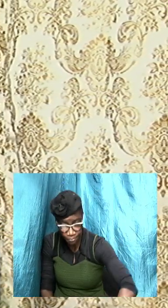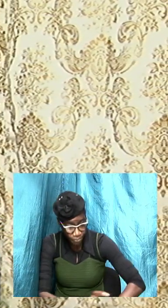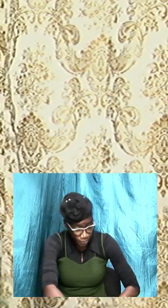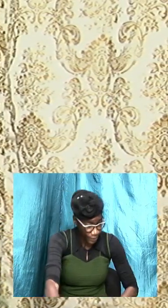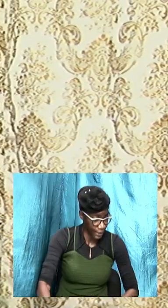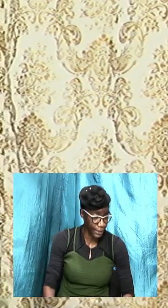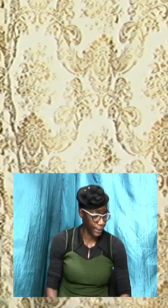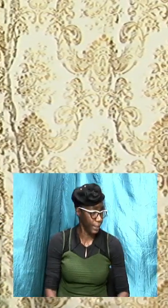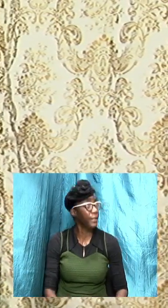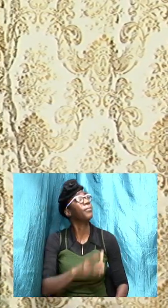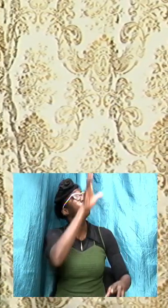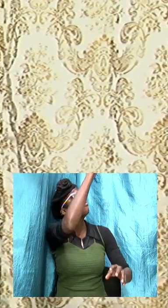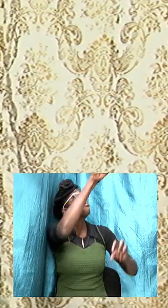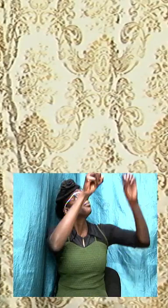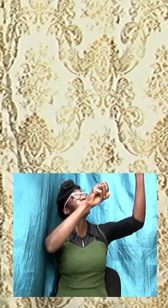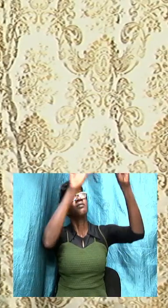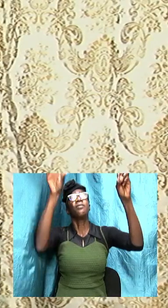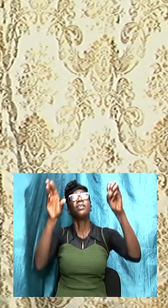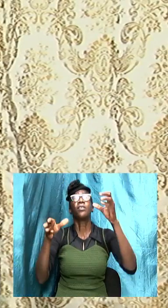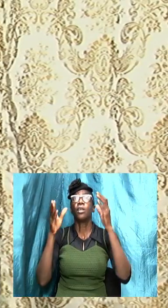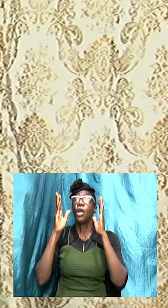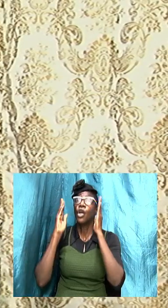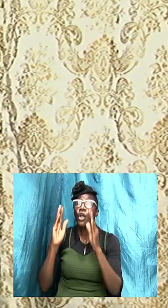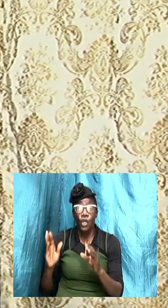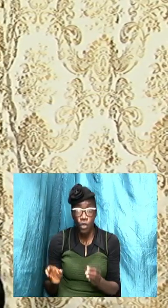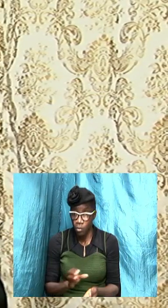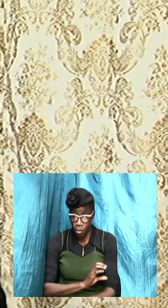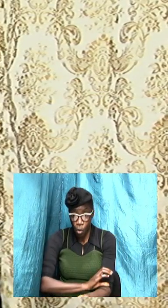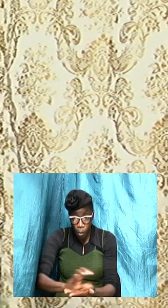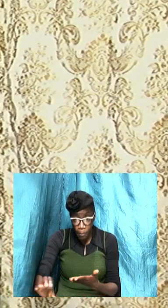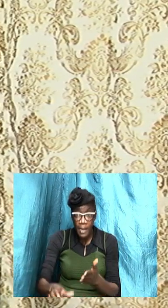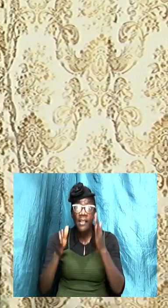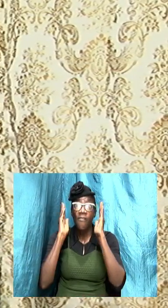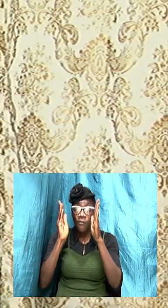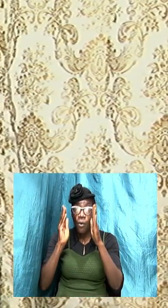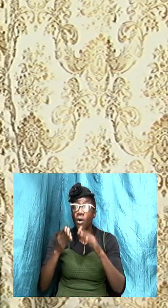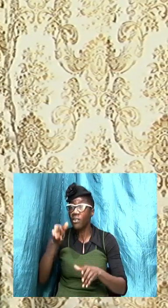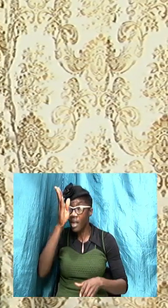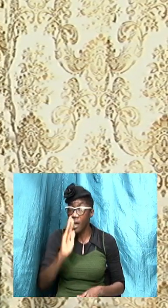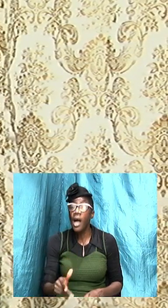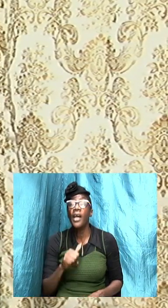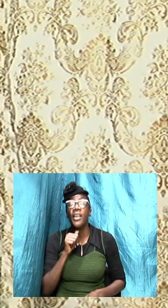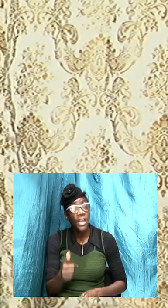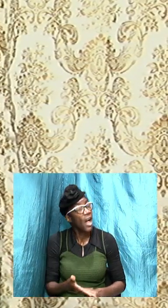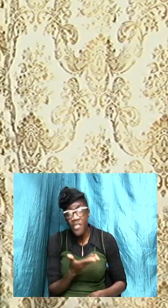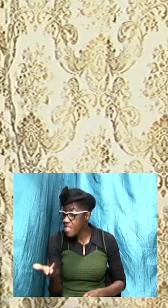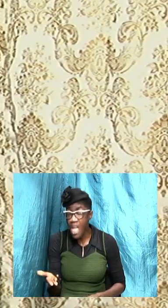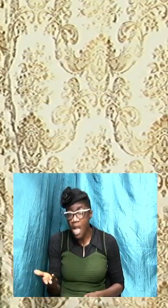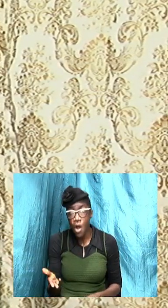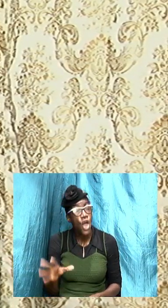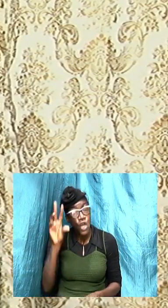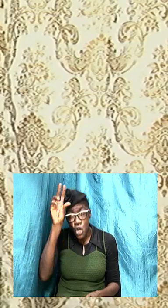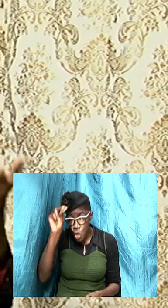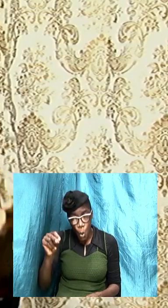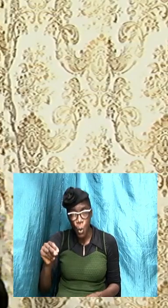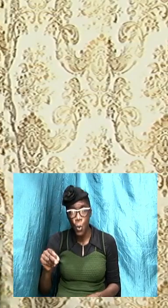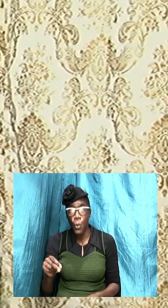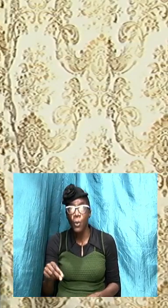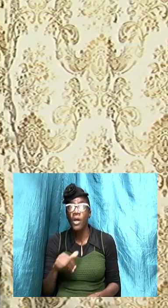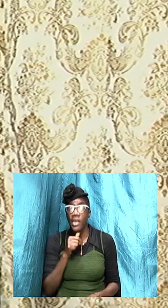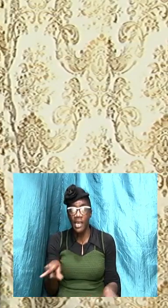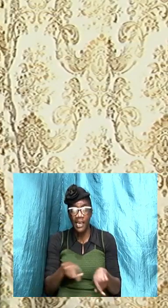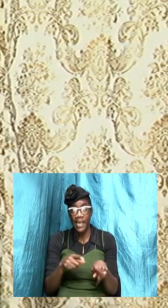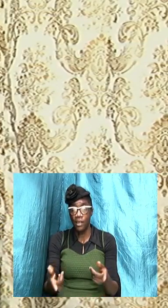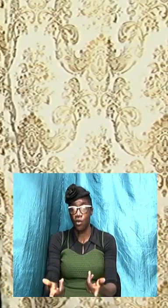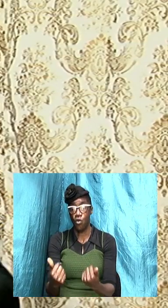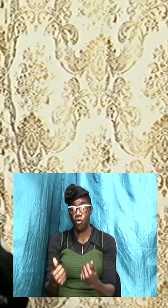total focus on God is not there it is not like when we come to the house of God you know sometimes when we are Bible